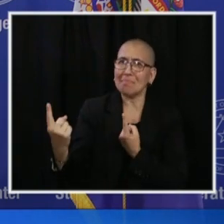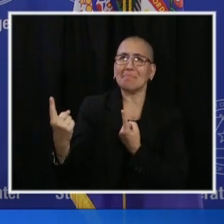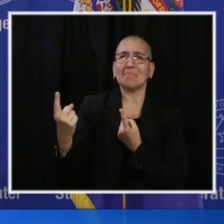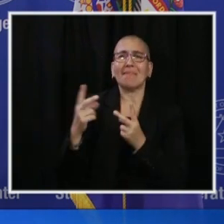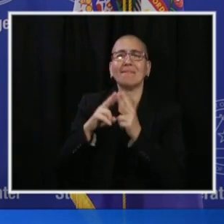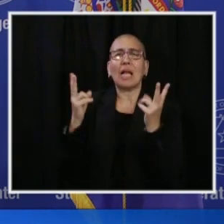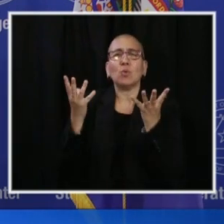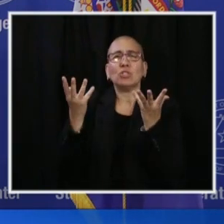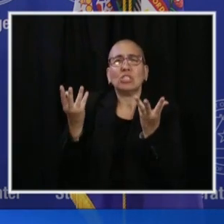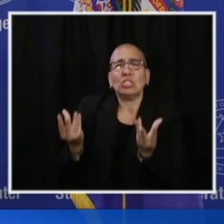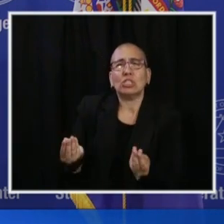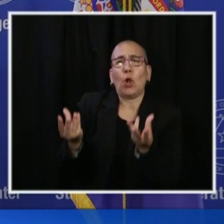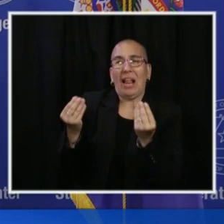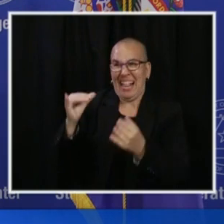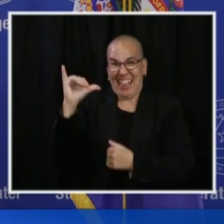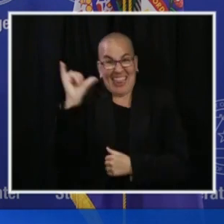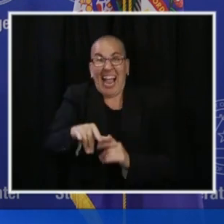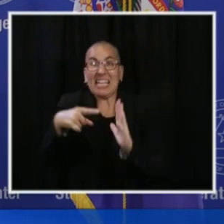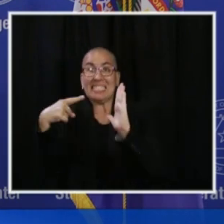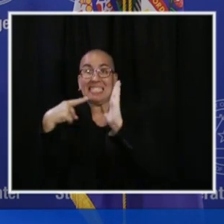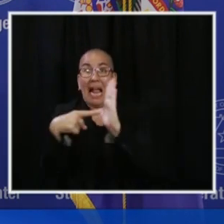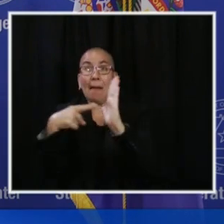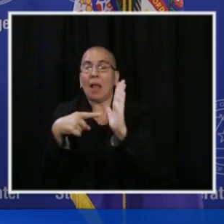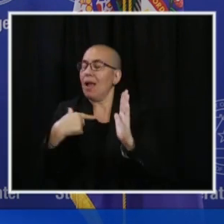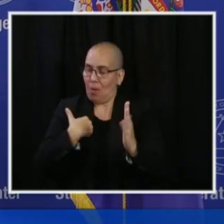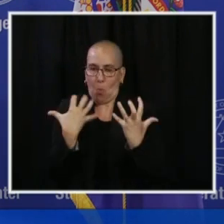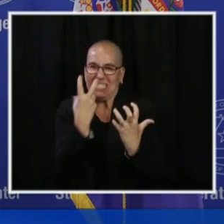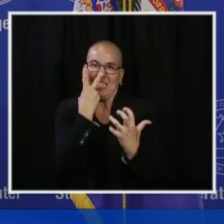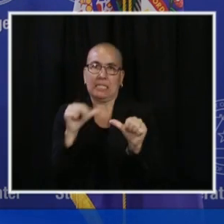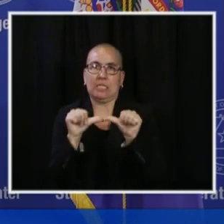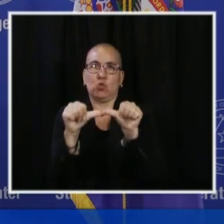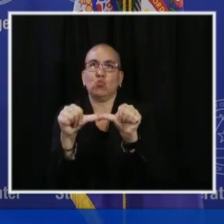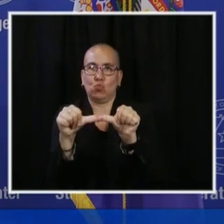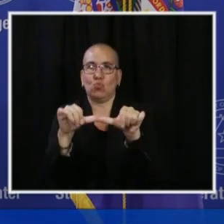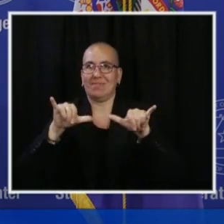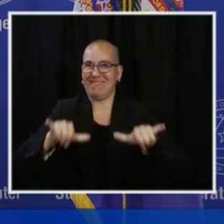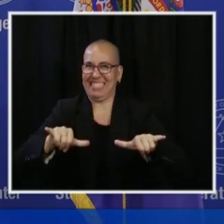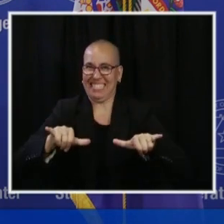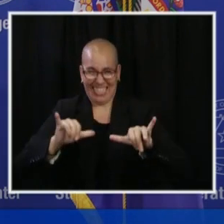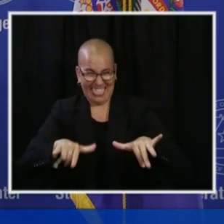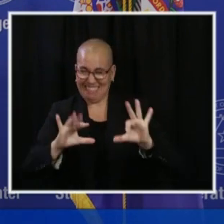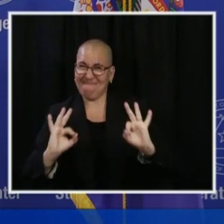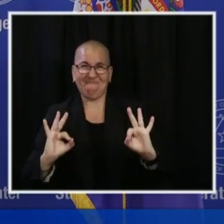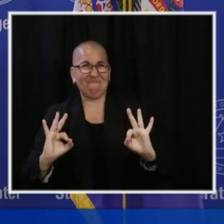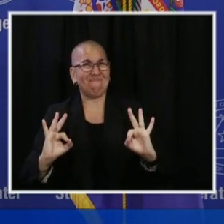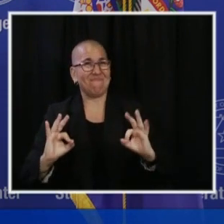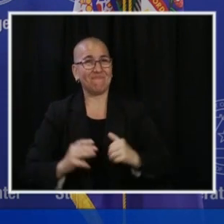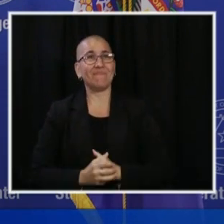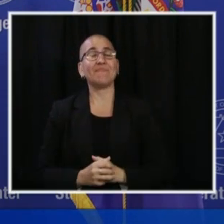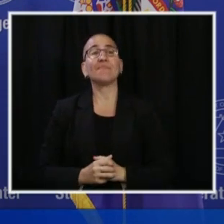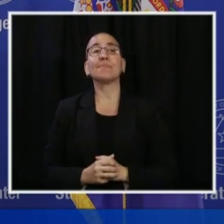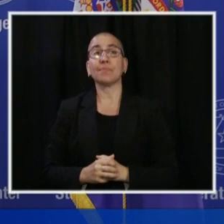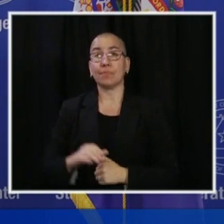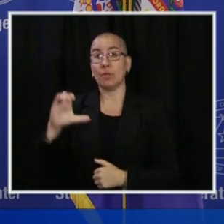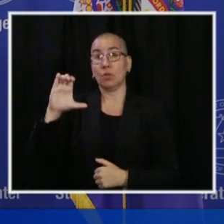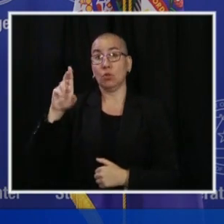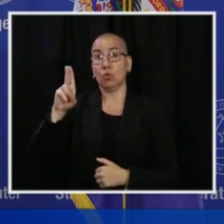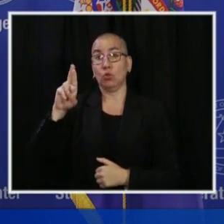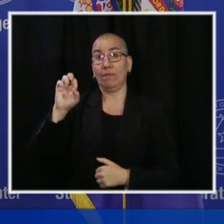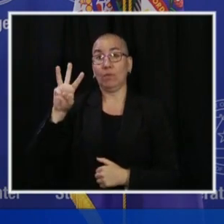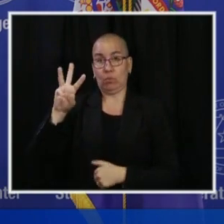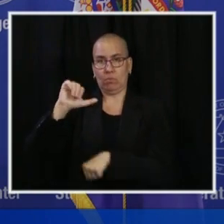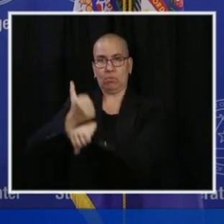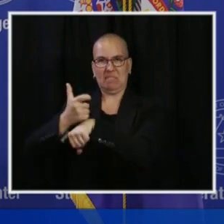expect this to happen. So that curfew will go in place. We'll also think about the strategic